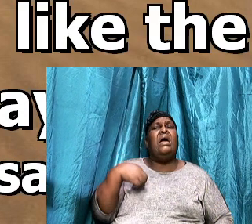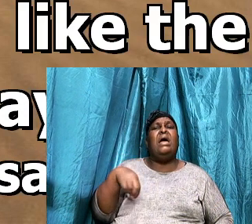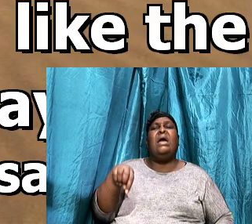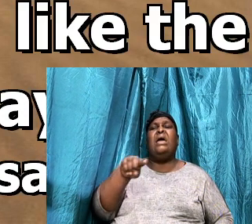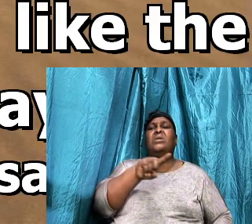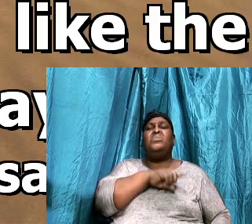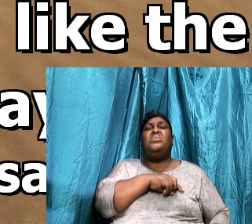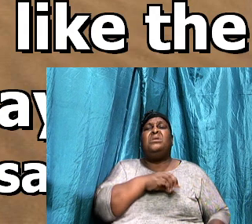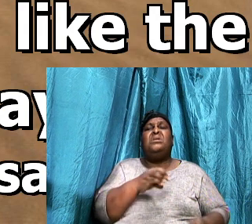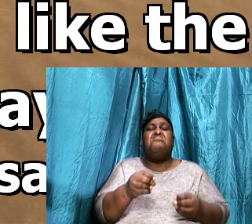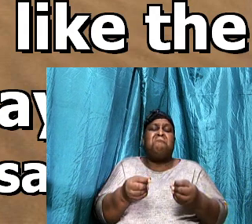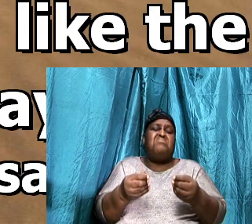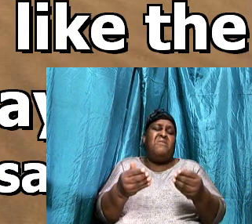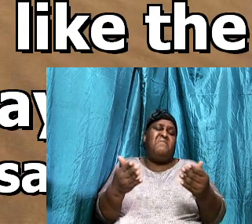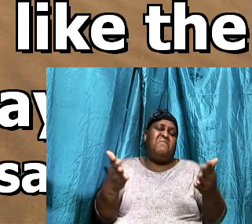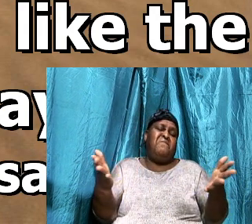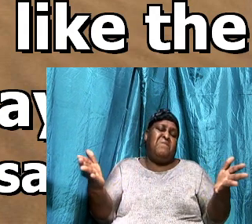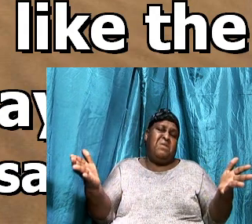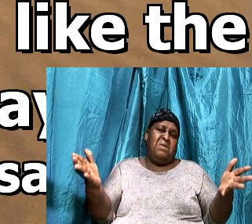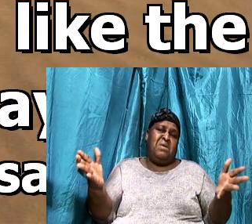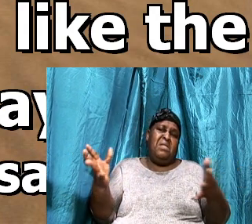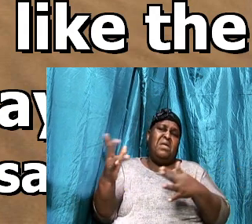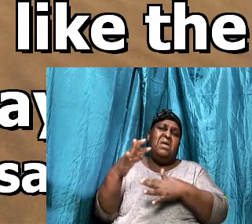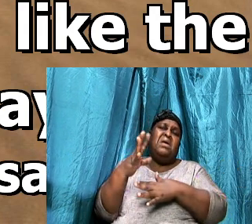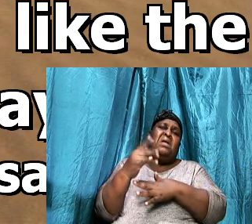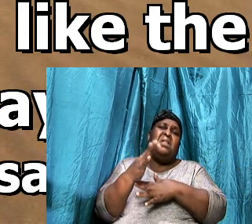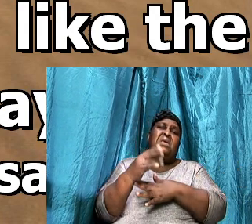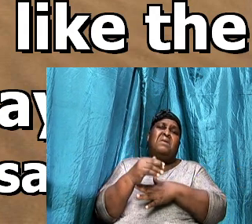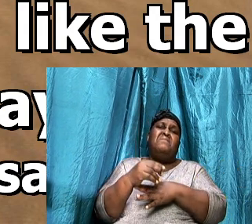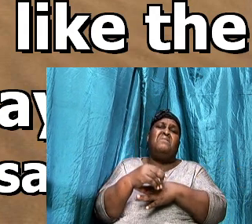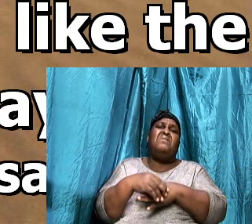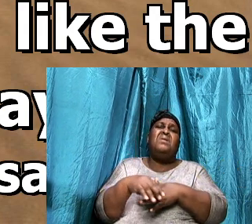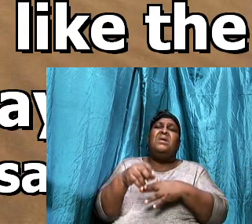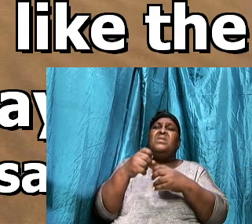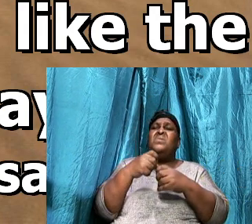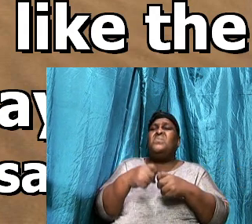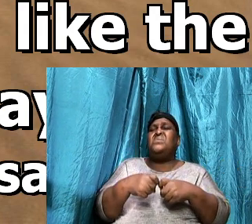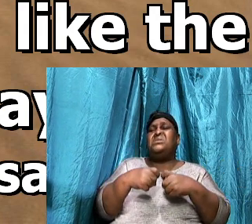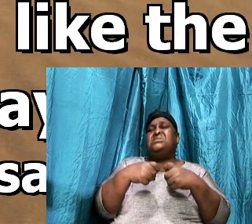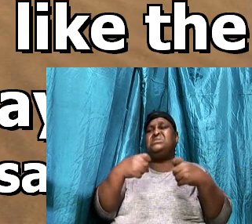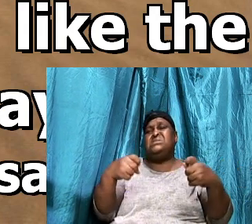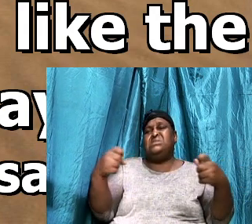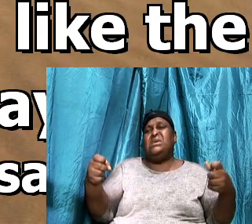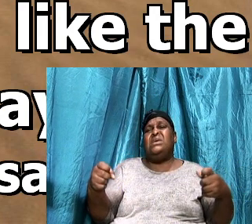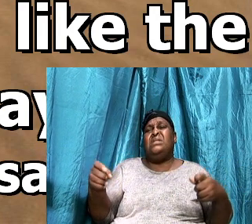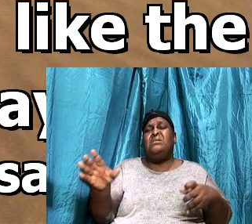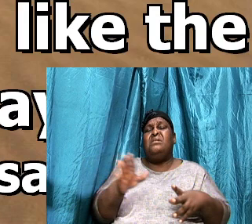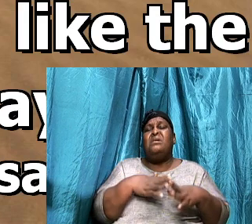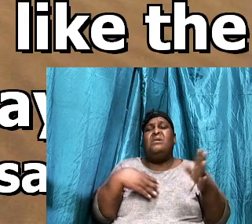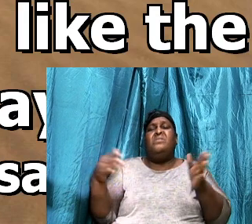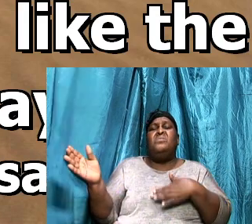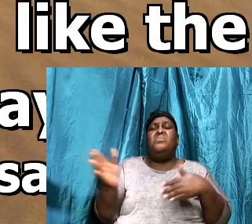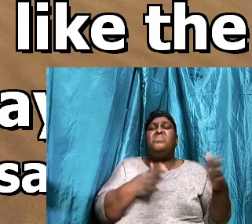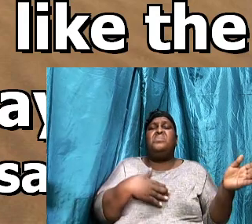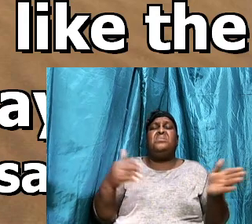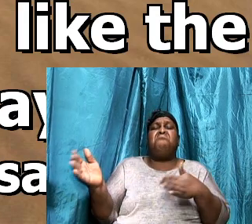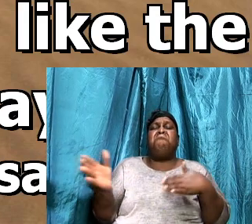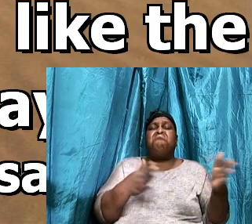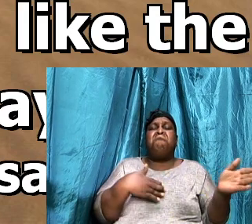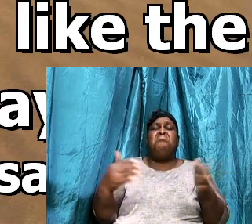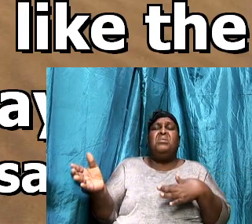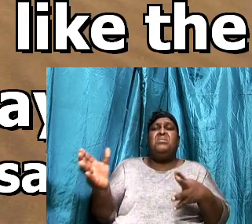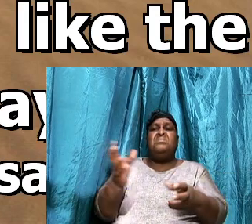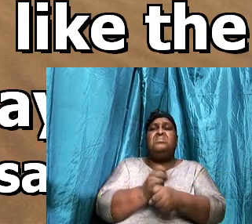Fade as leaf, And our iniquities, Like the wind, Have taken us,